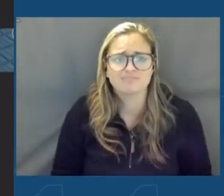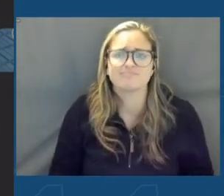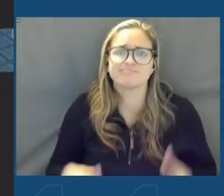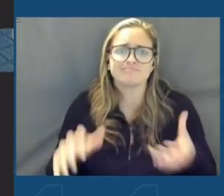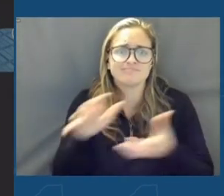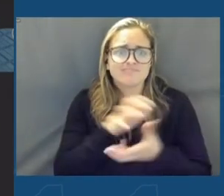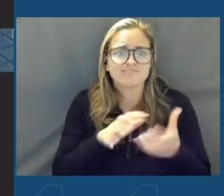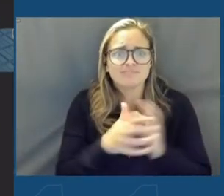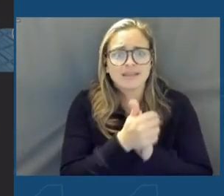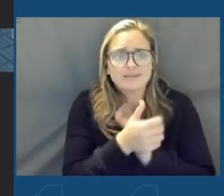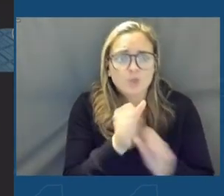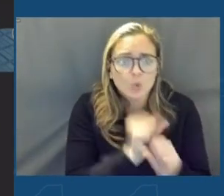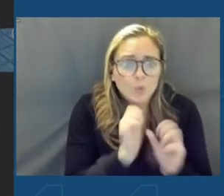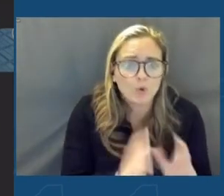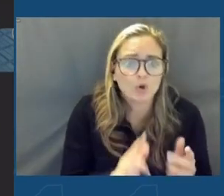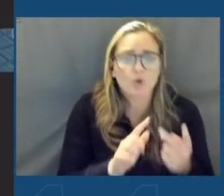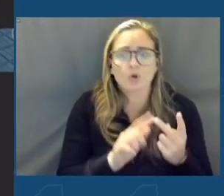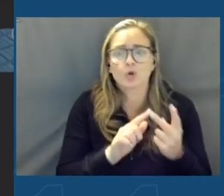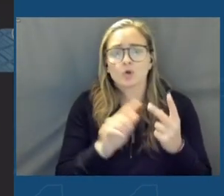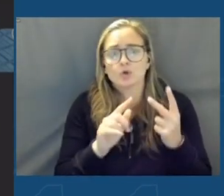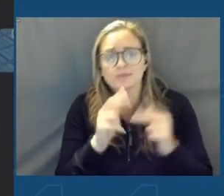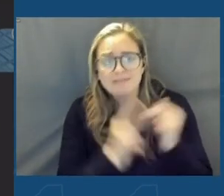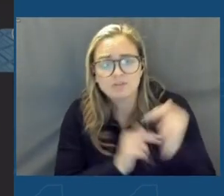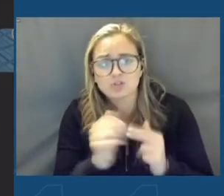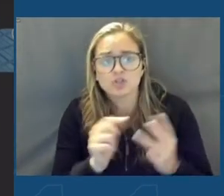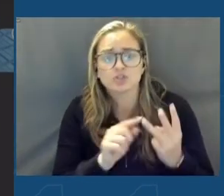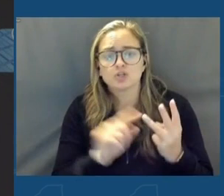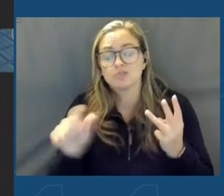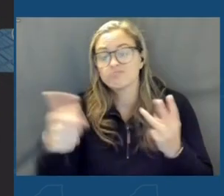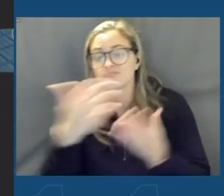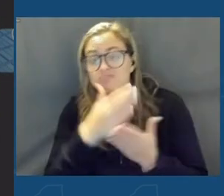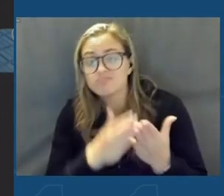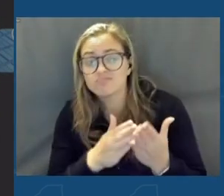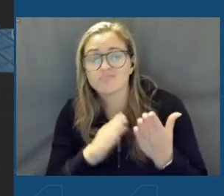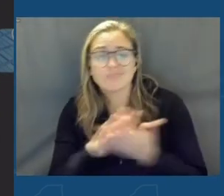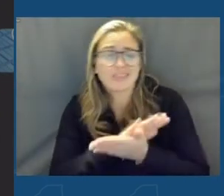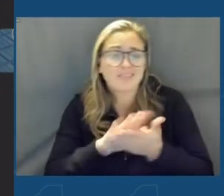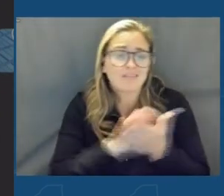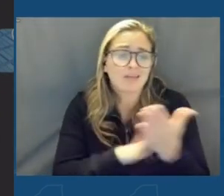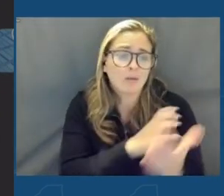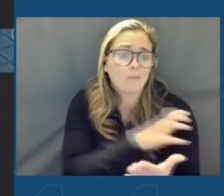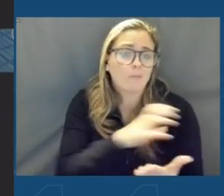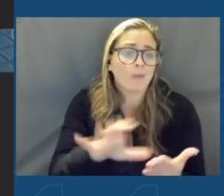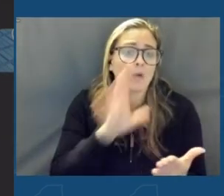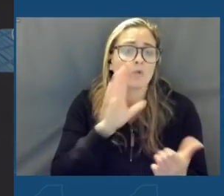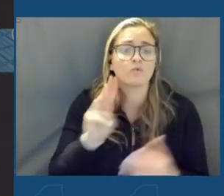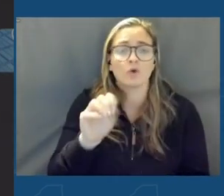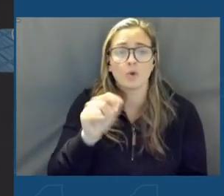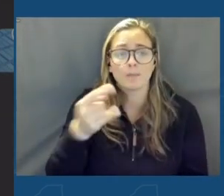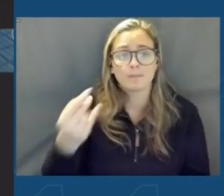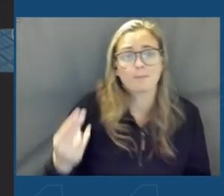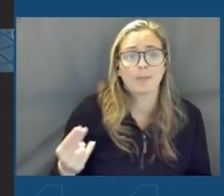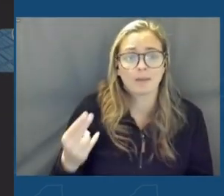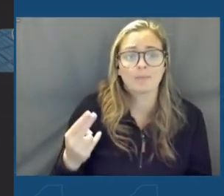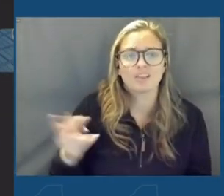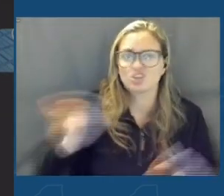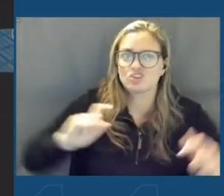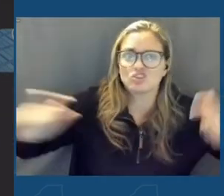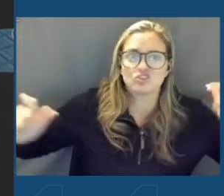of skilled workers, infrastructure, and site specs, and the clean power to land a mammoth chip factory.